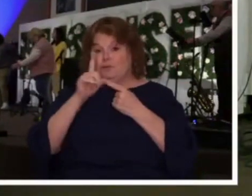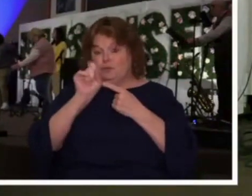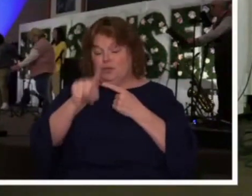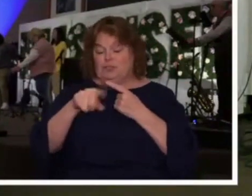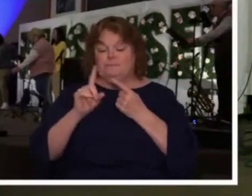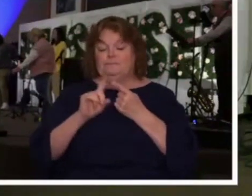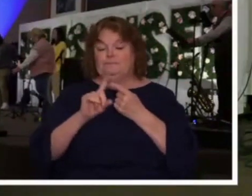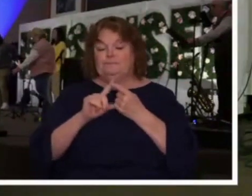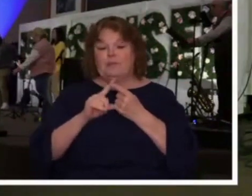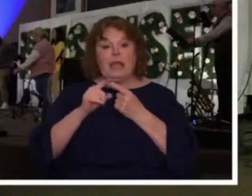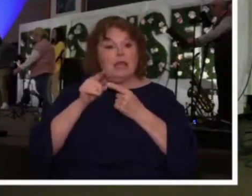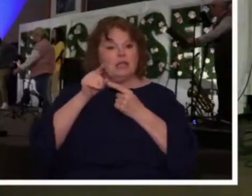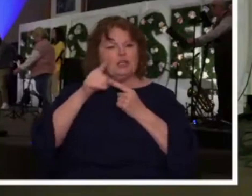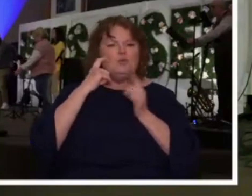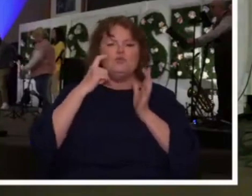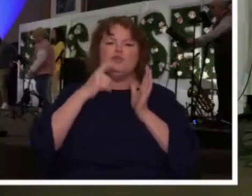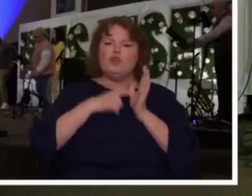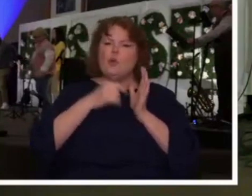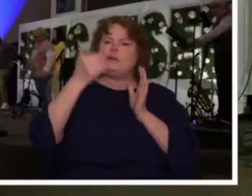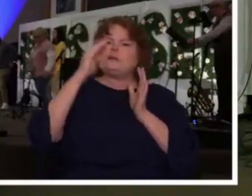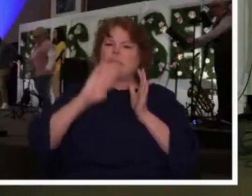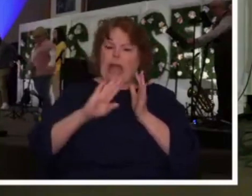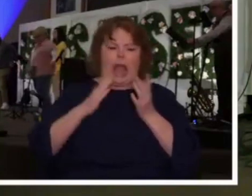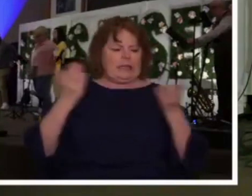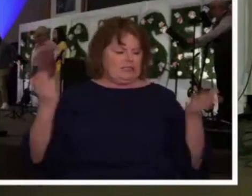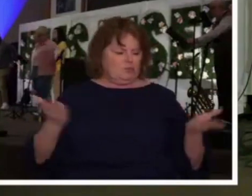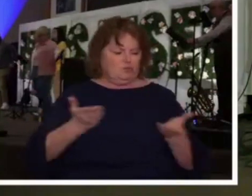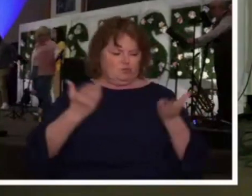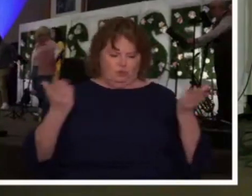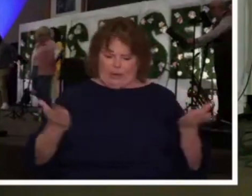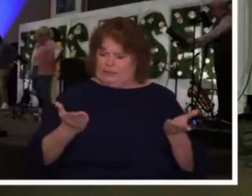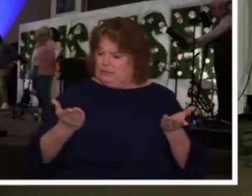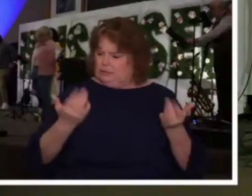have you noticed God's presence in your life today?